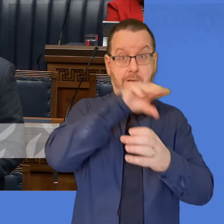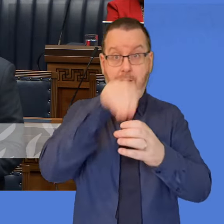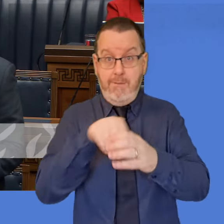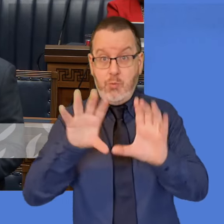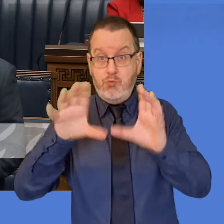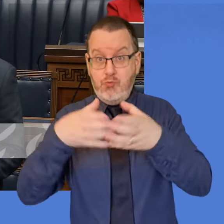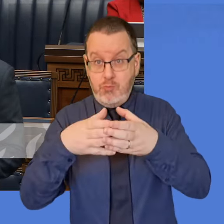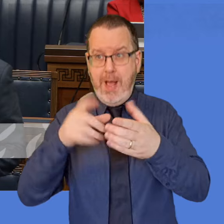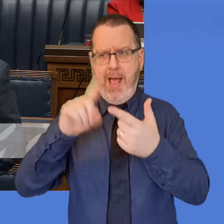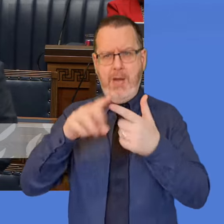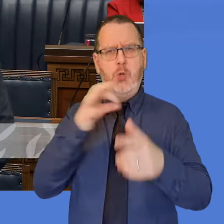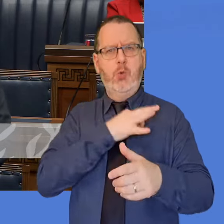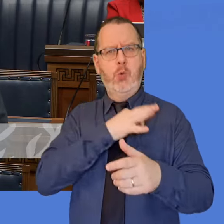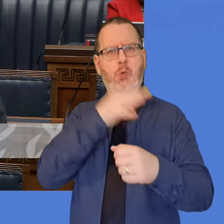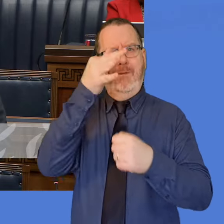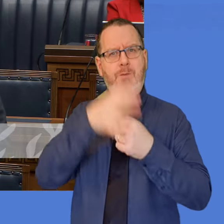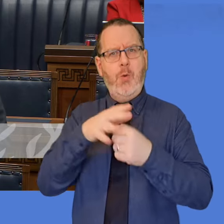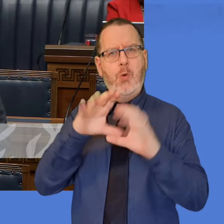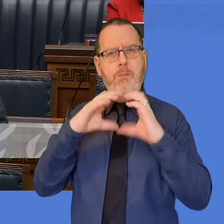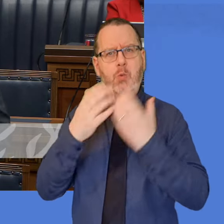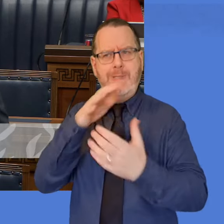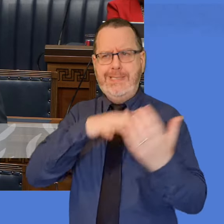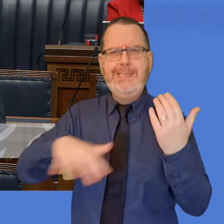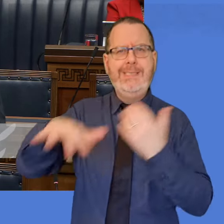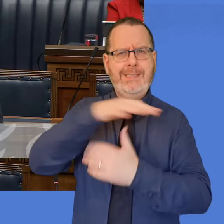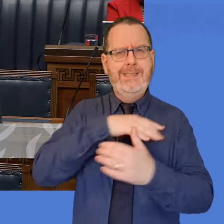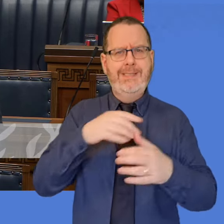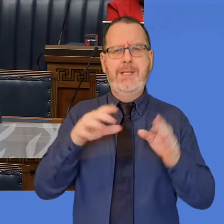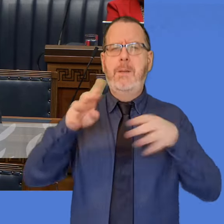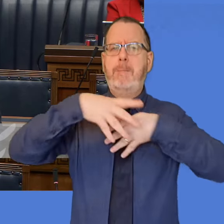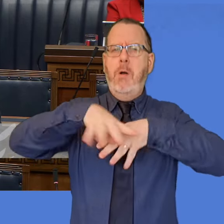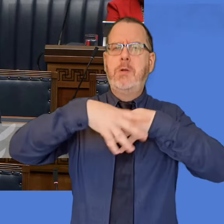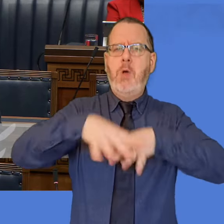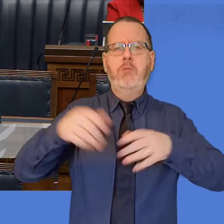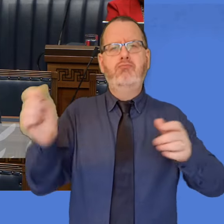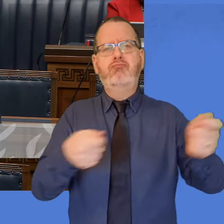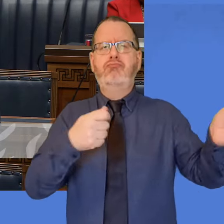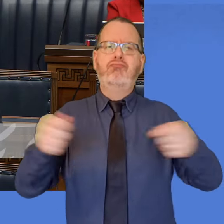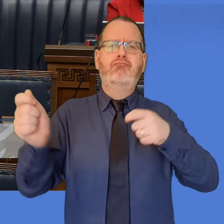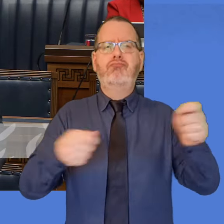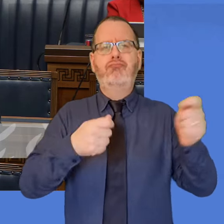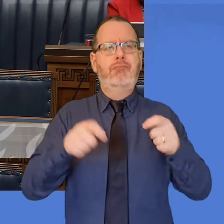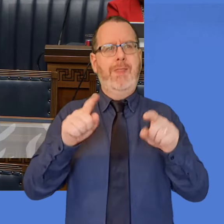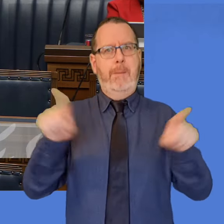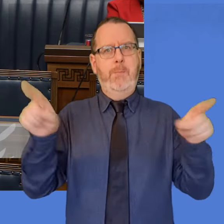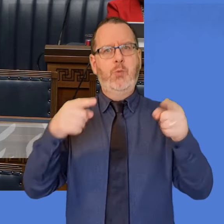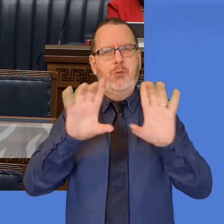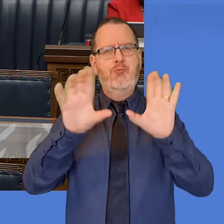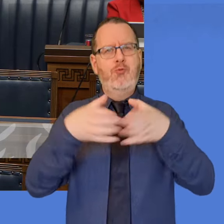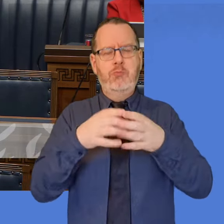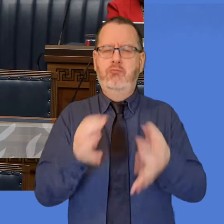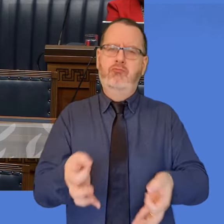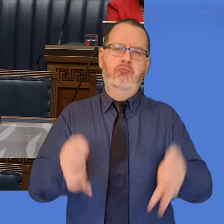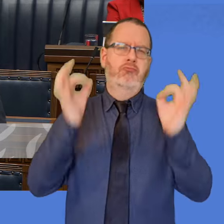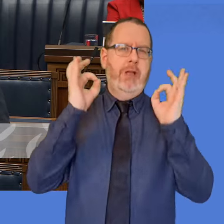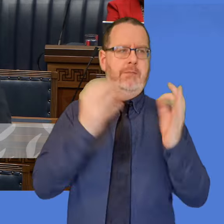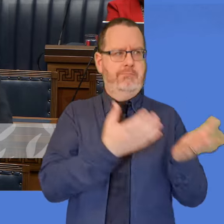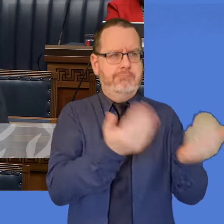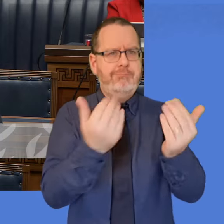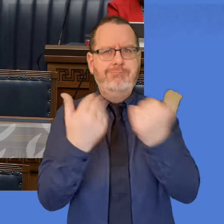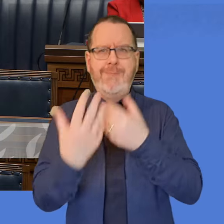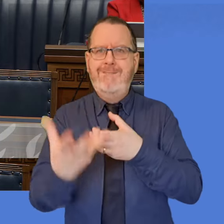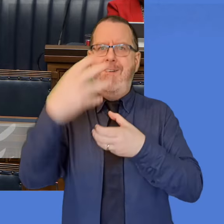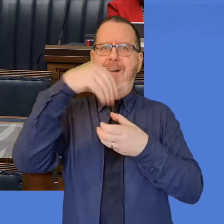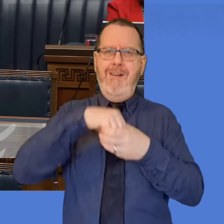it's a great way of getting more people involved and getting more people involved in the arts. would